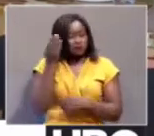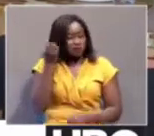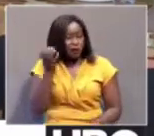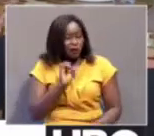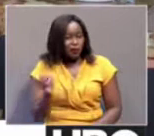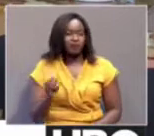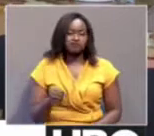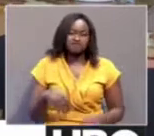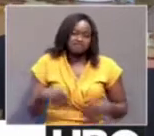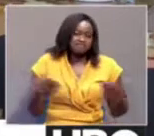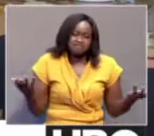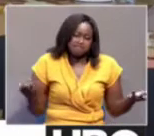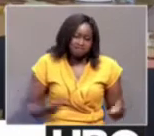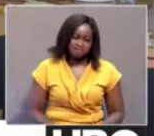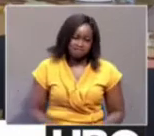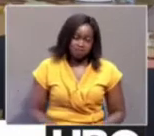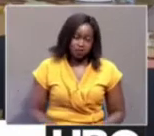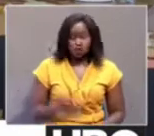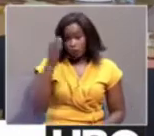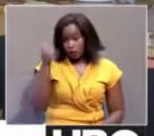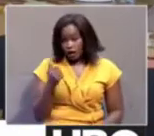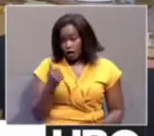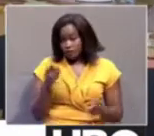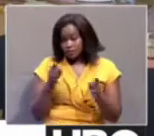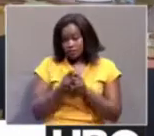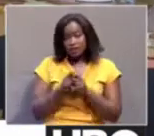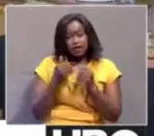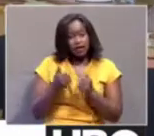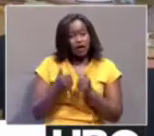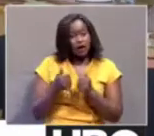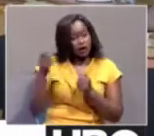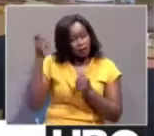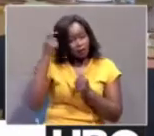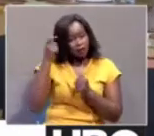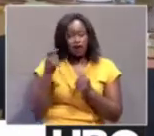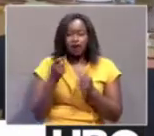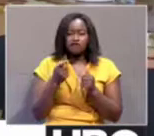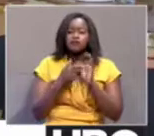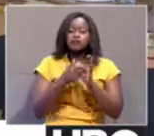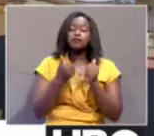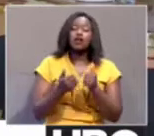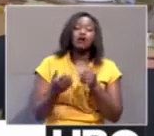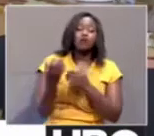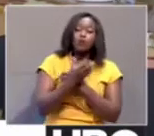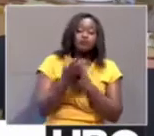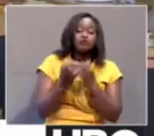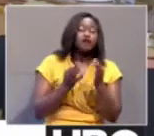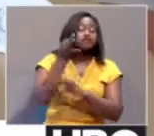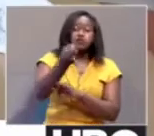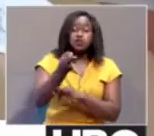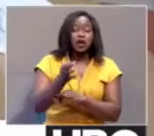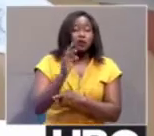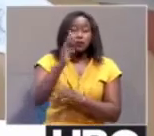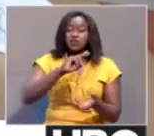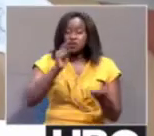we become obsolete. Because eventually the artificial intelligence, which is the computer, is going to replace people who are not innovative.